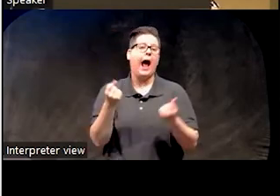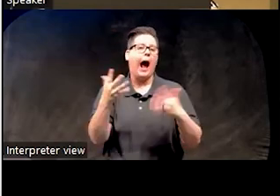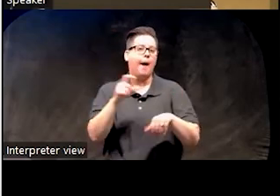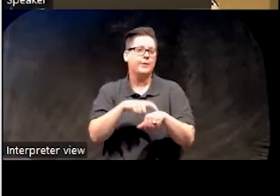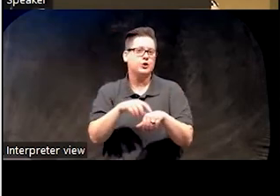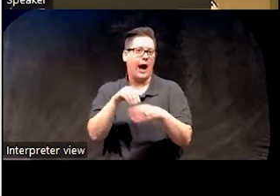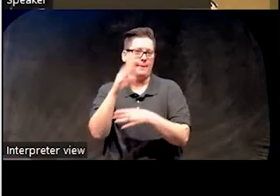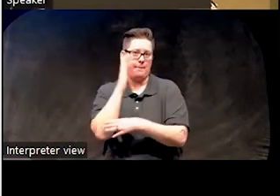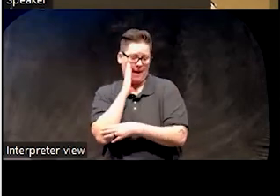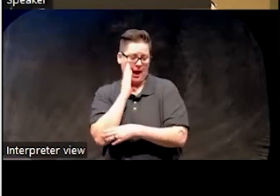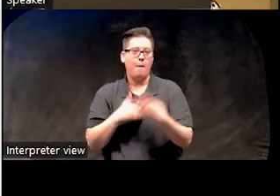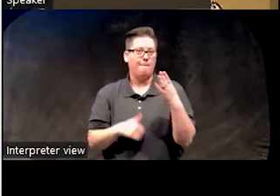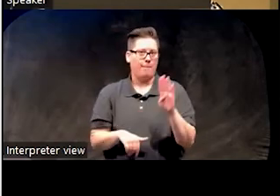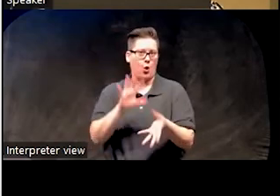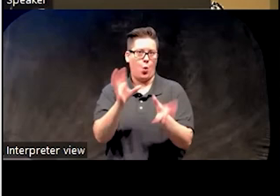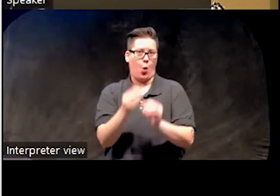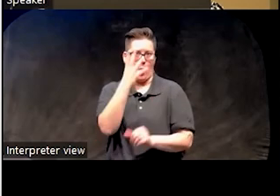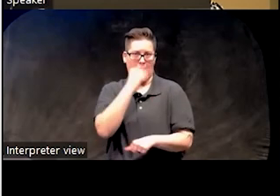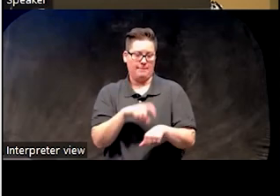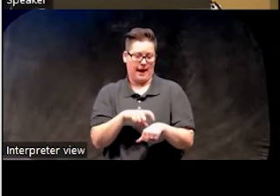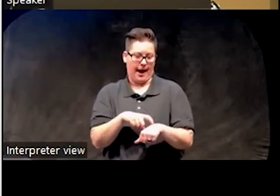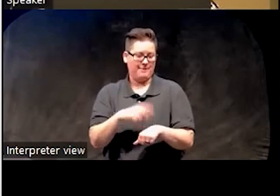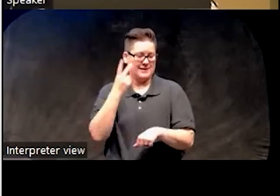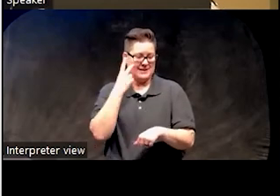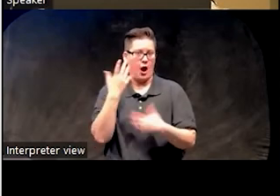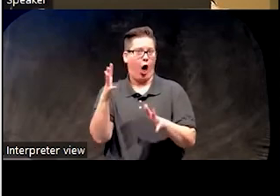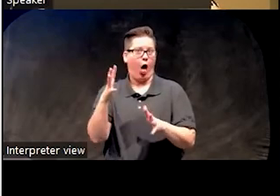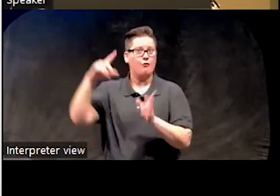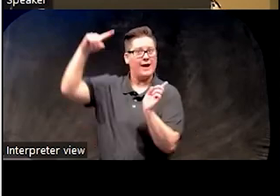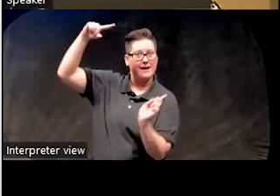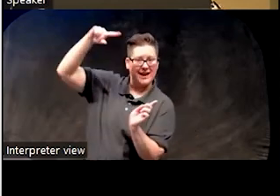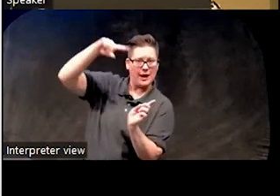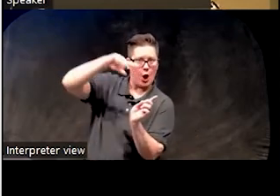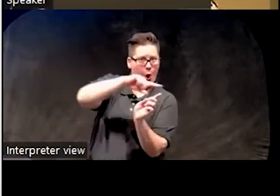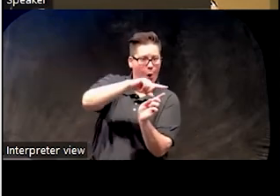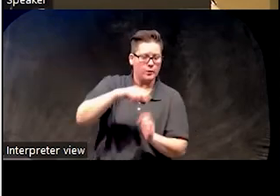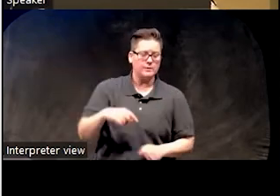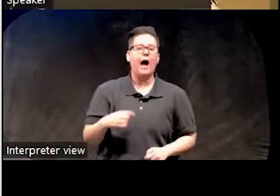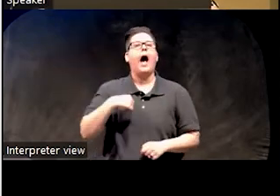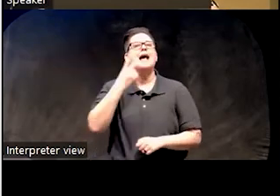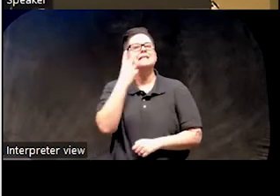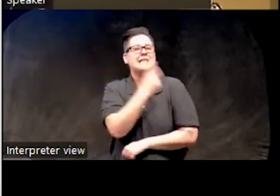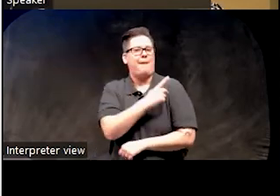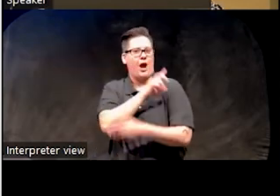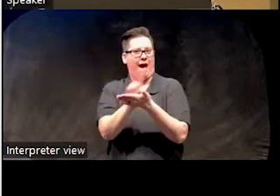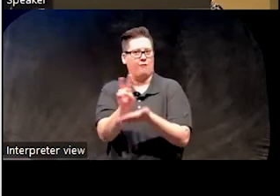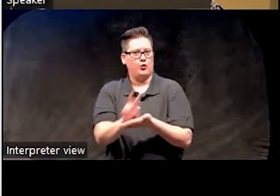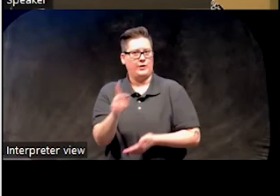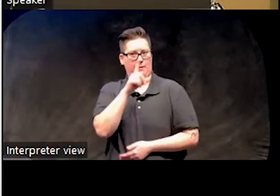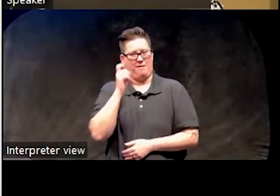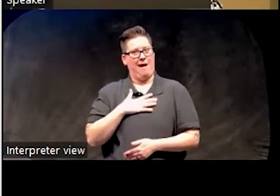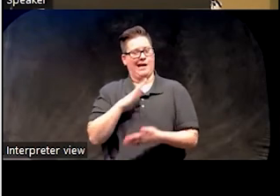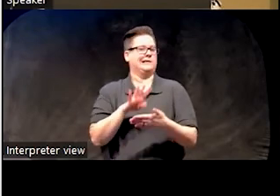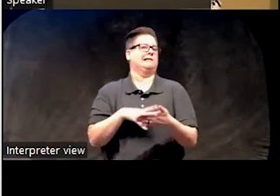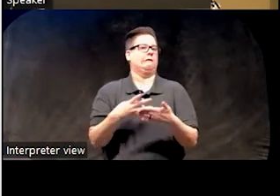spending in bed and the blue is just total sleep time. So you can see them already getting close together. I see patients every two weeks, mostly because that's what my